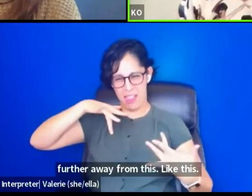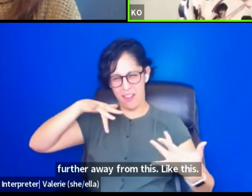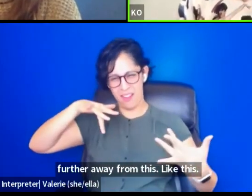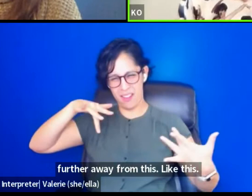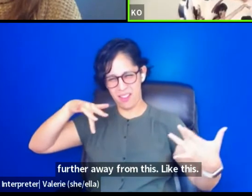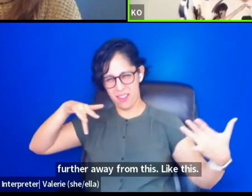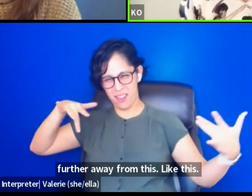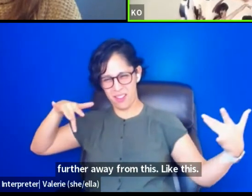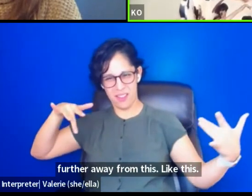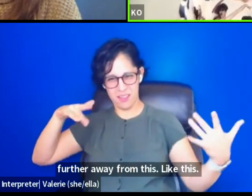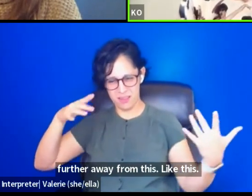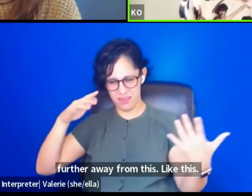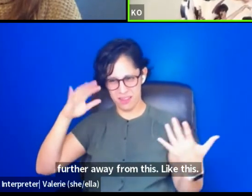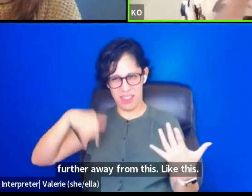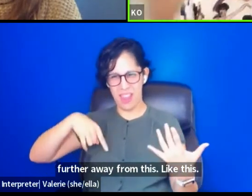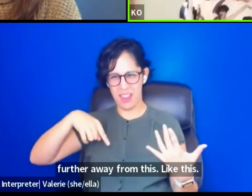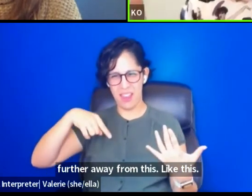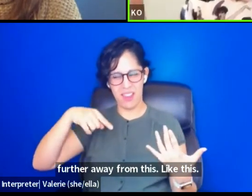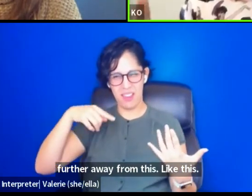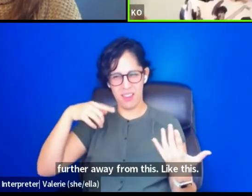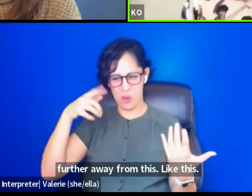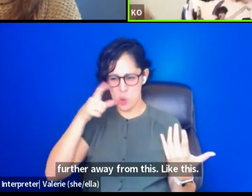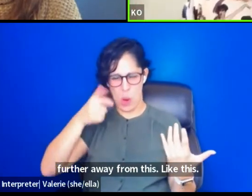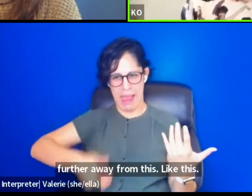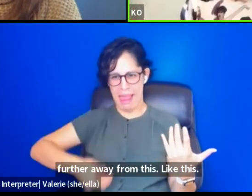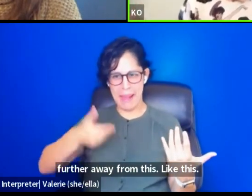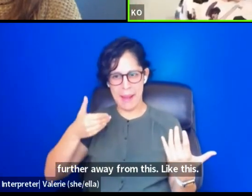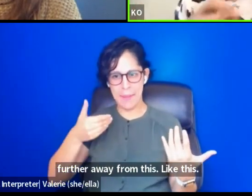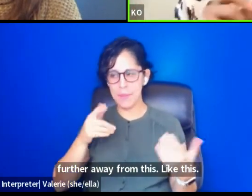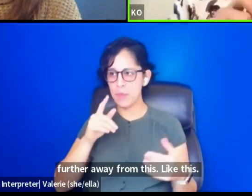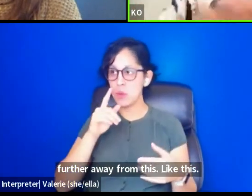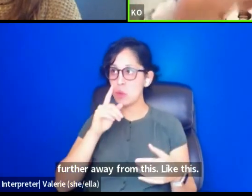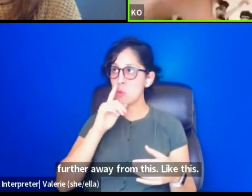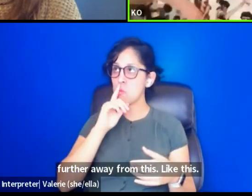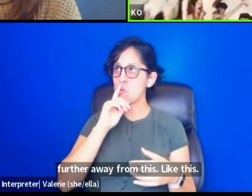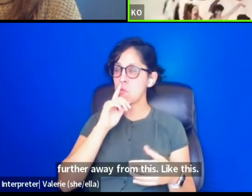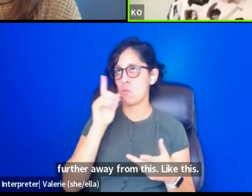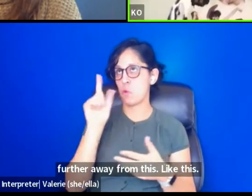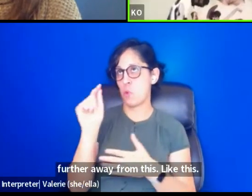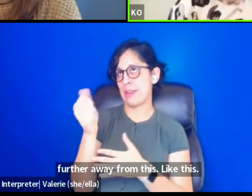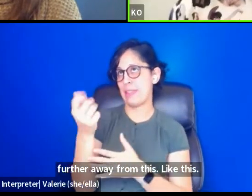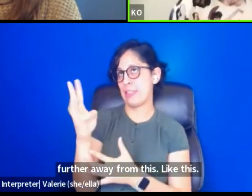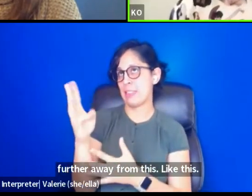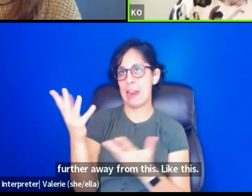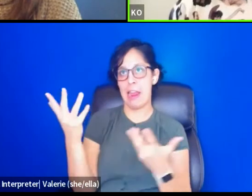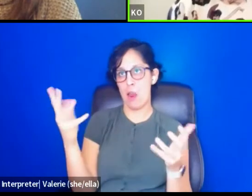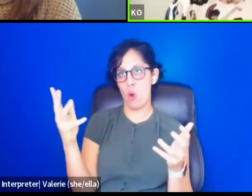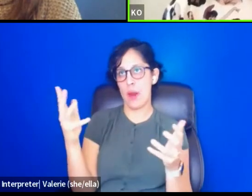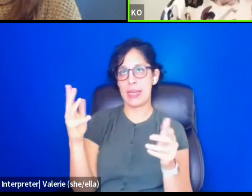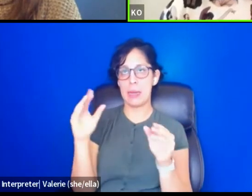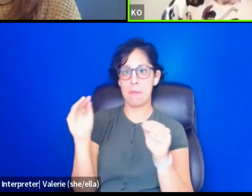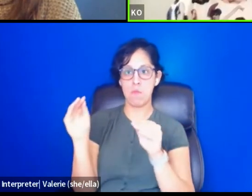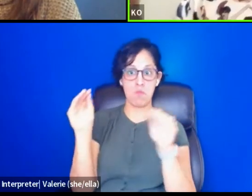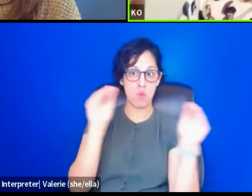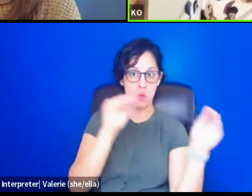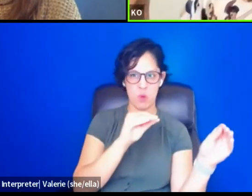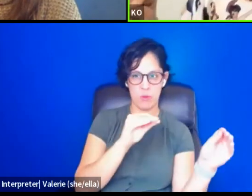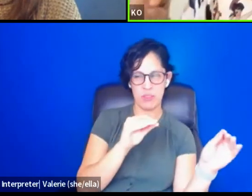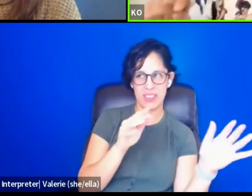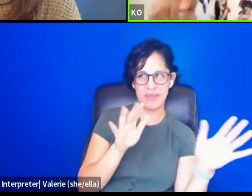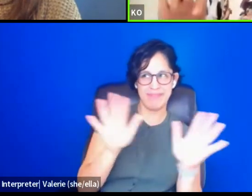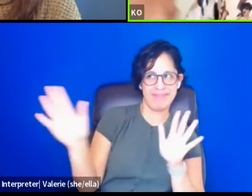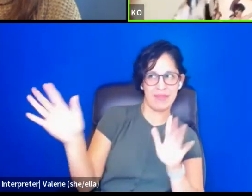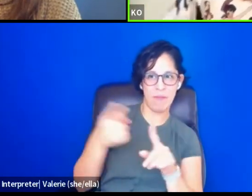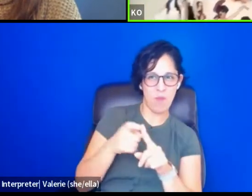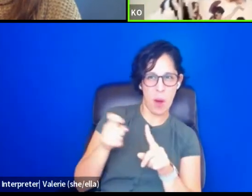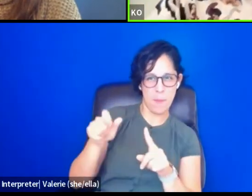that really came to head. I think about in 2016, when I had already like sort of moved away from everything and I was like living in